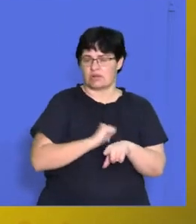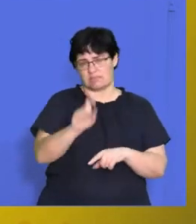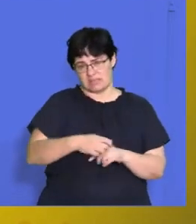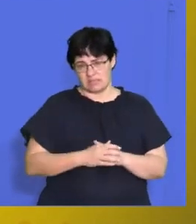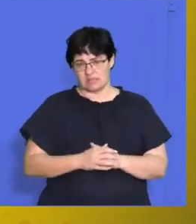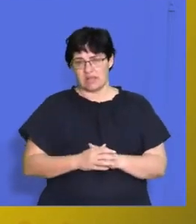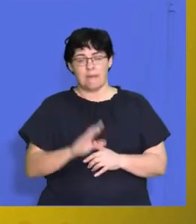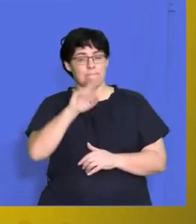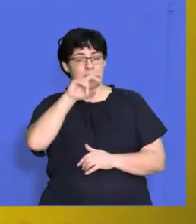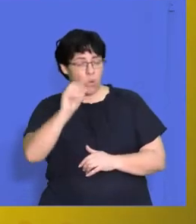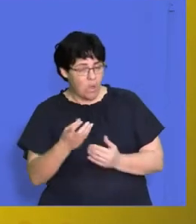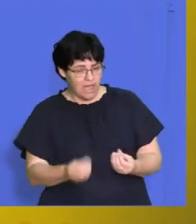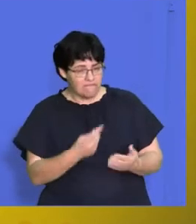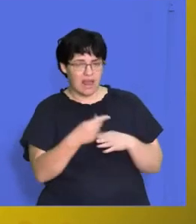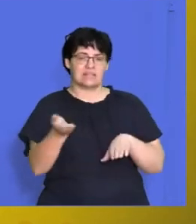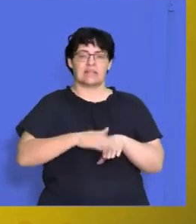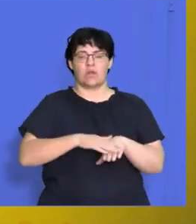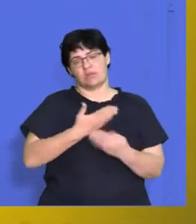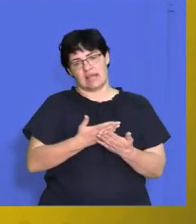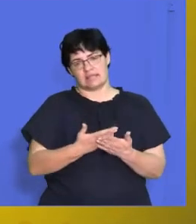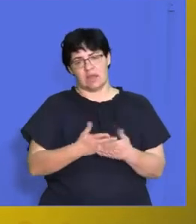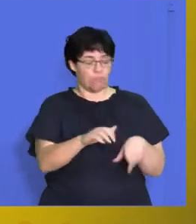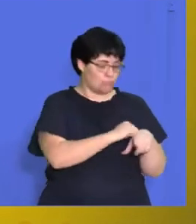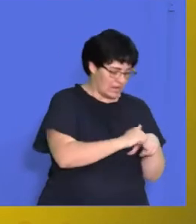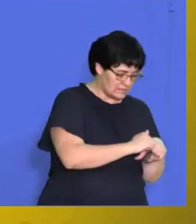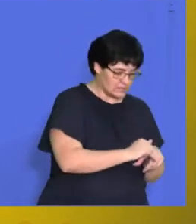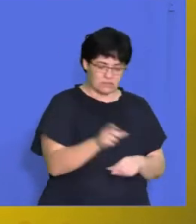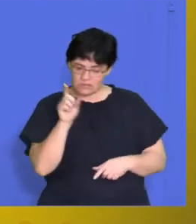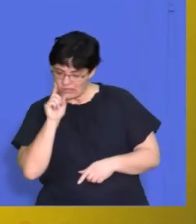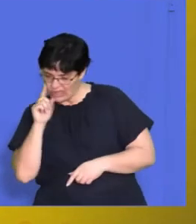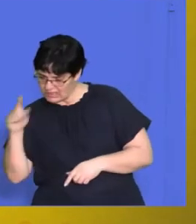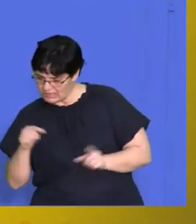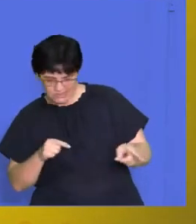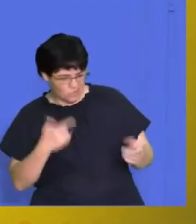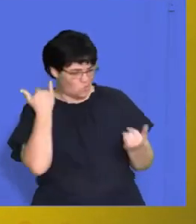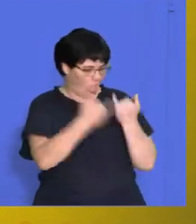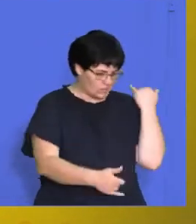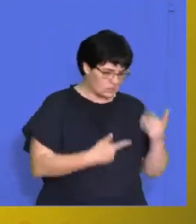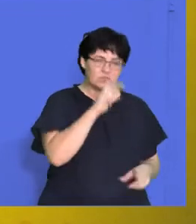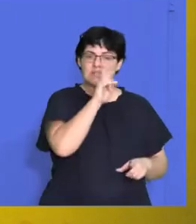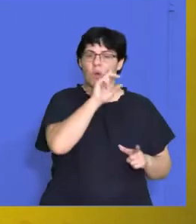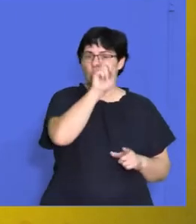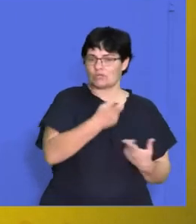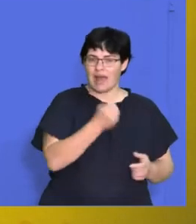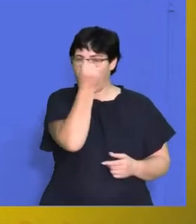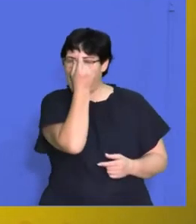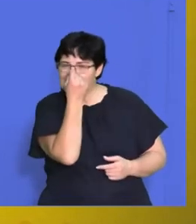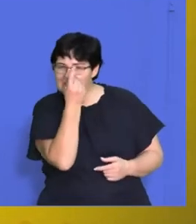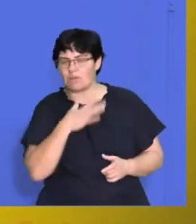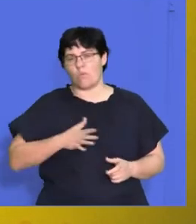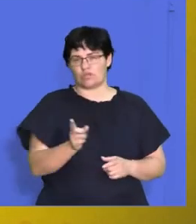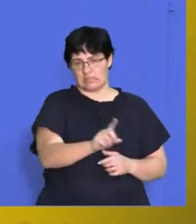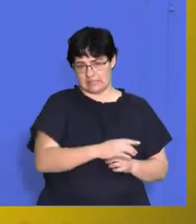always have the memos that you'll be able to download as well so practice see the type of questions that they're asking understand what